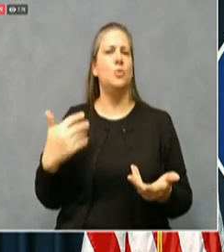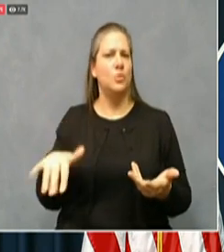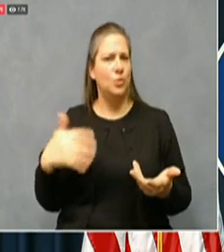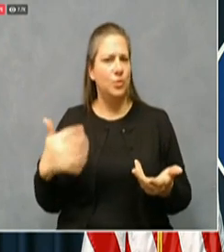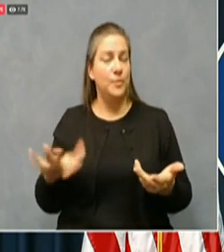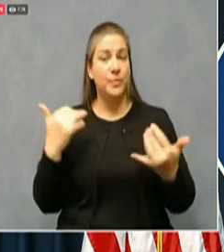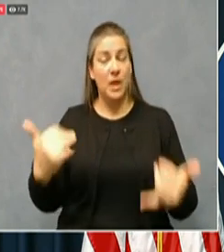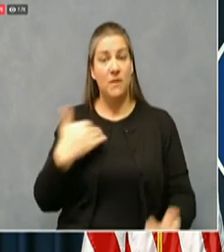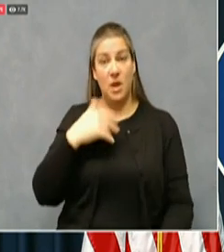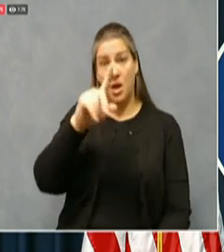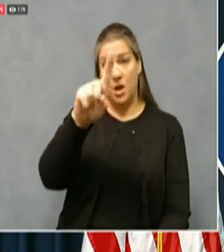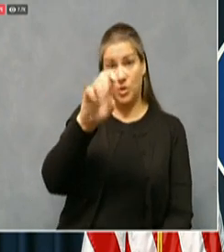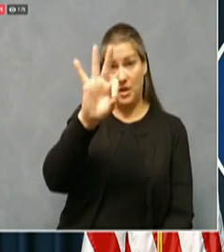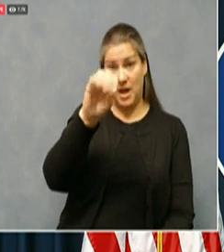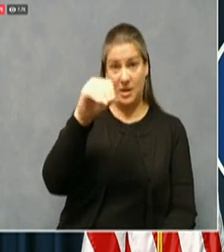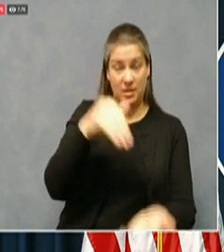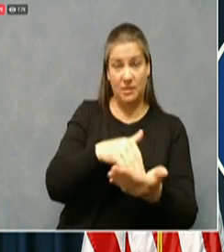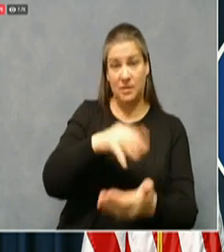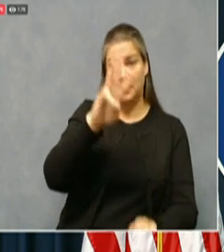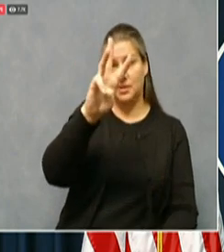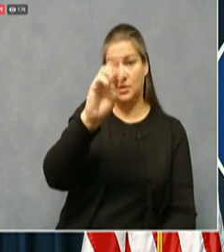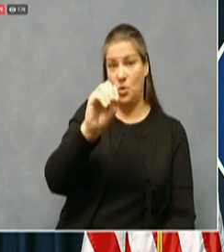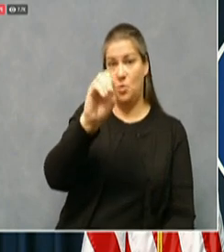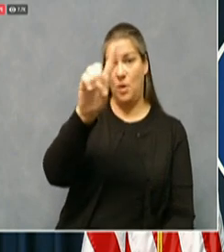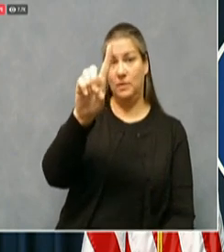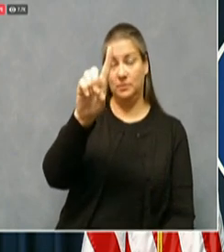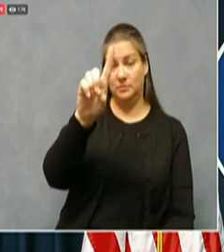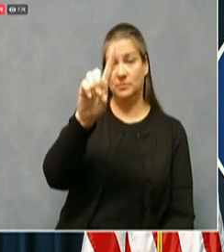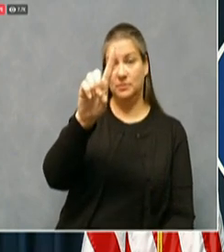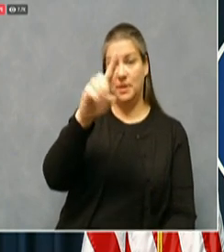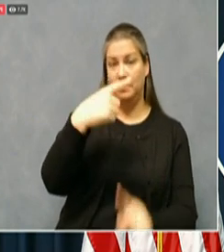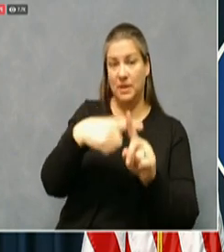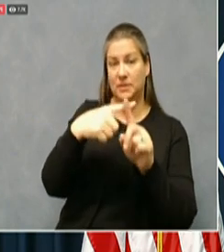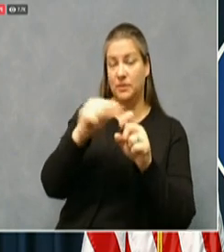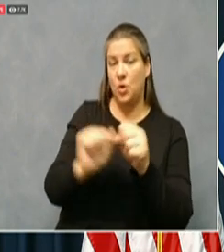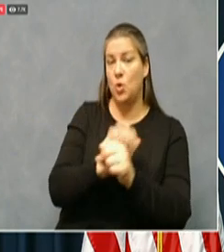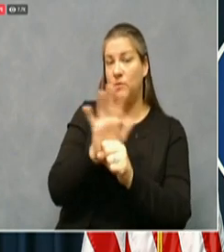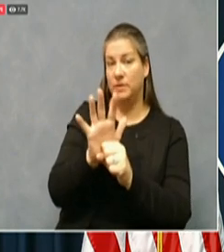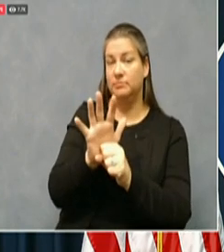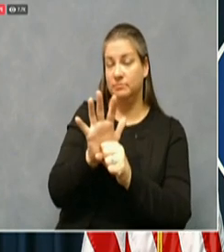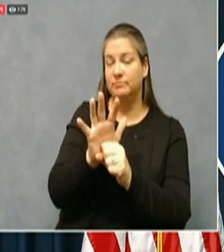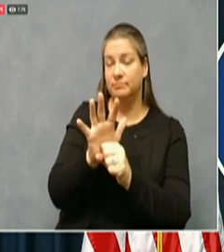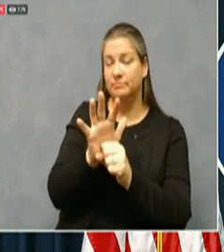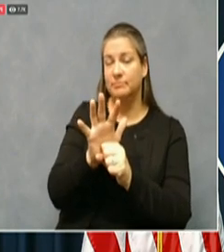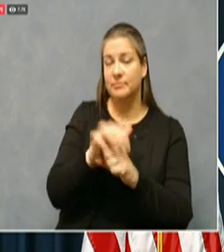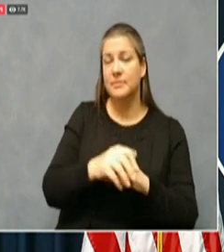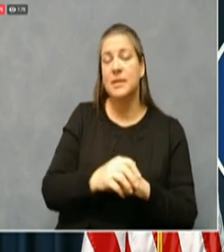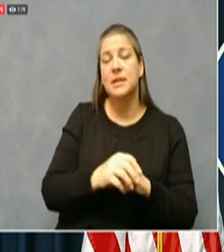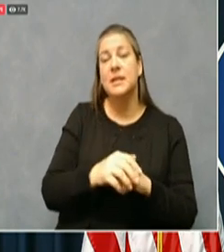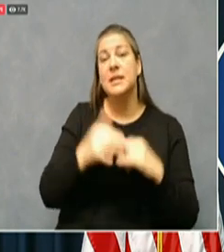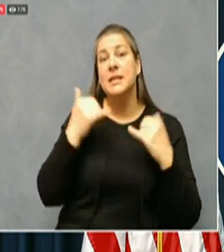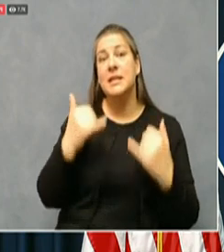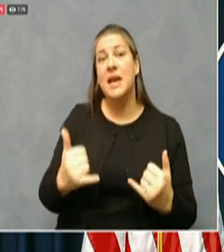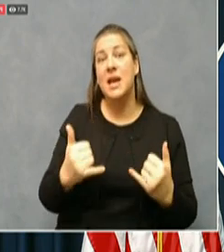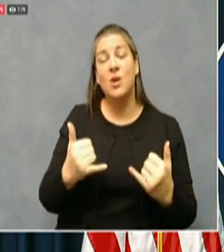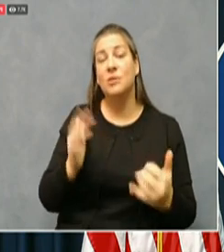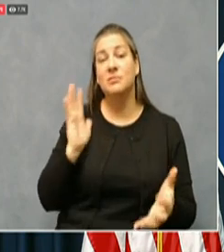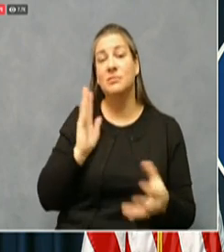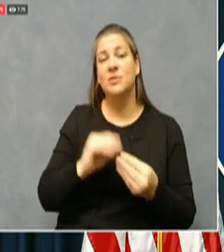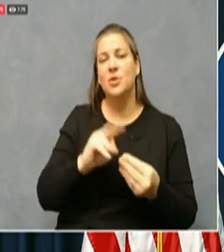,601 total cases. This part's tough. We're now over 2000 deaths at